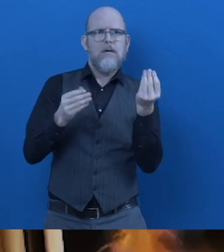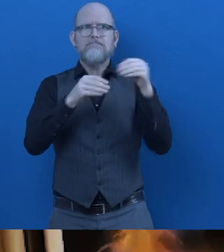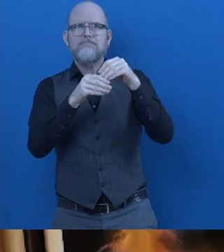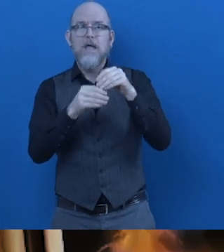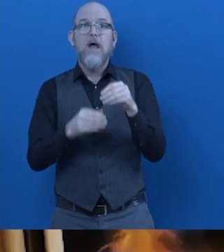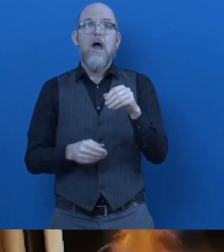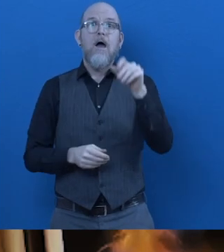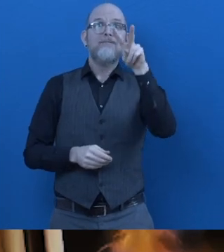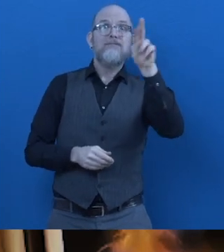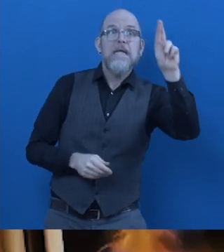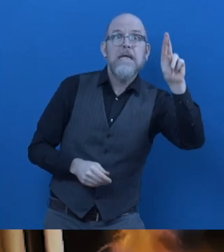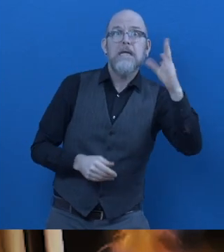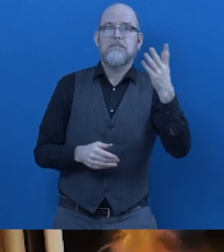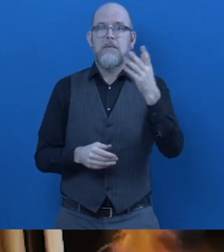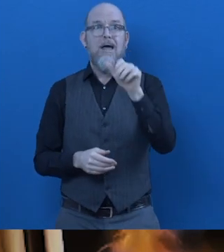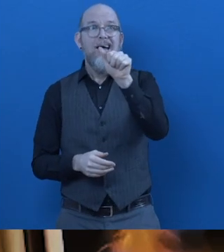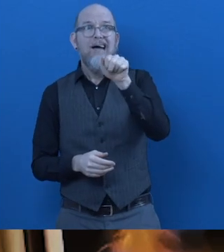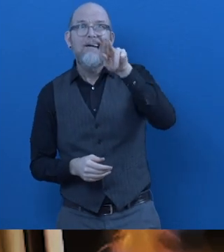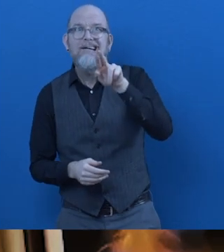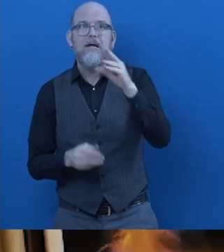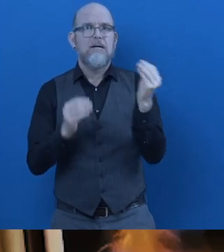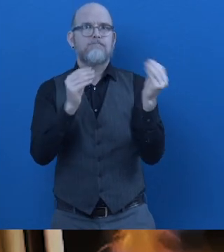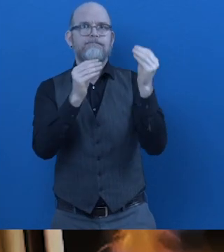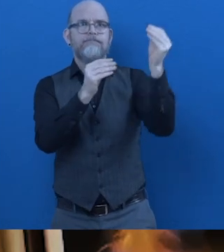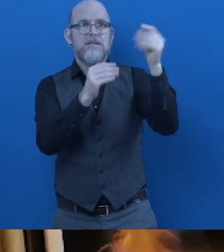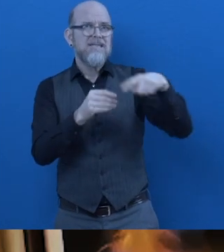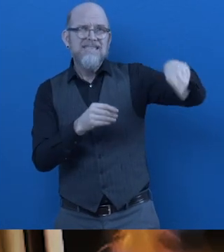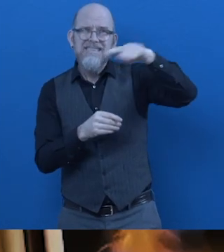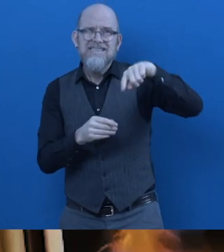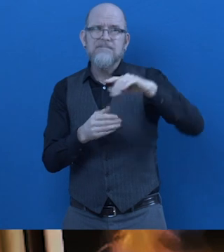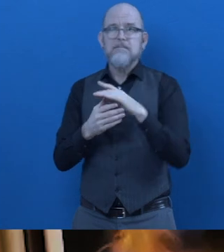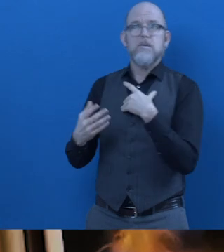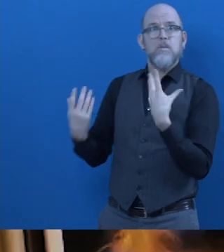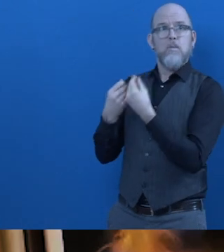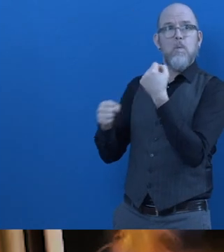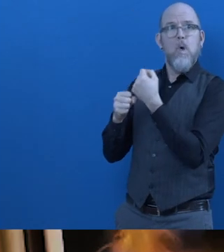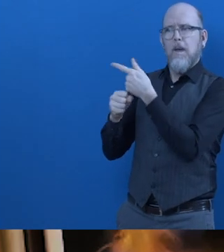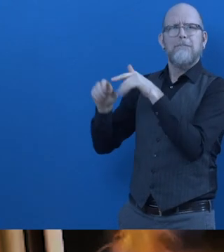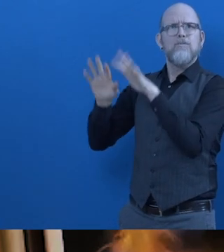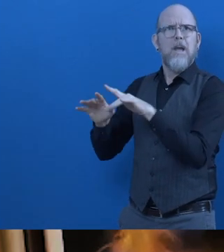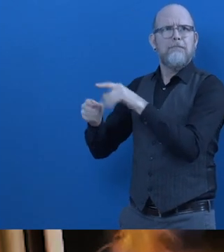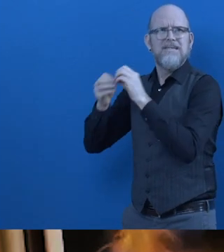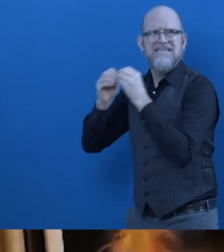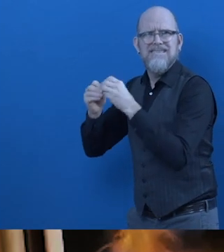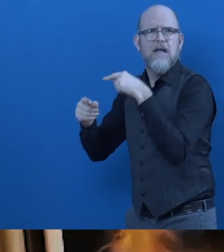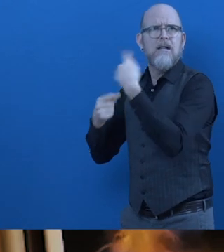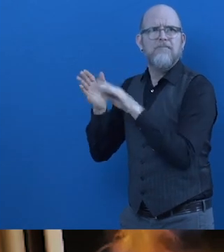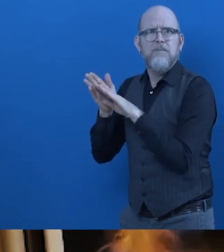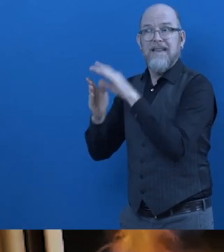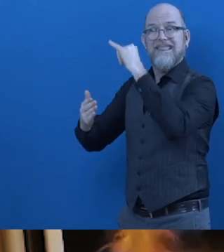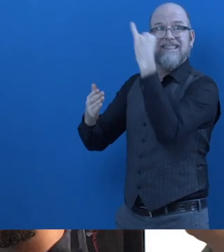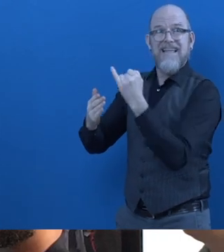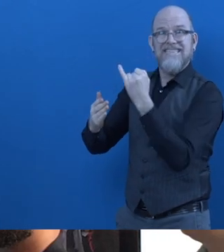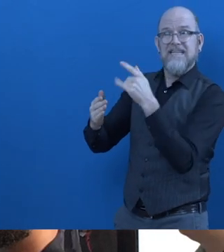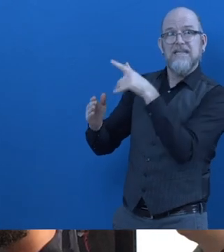VR, virtual reality, and augmented reality, AR. And we work with the actual developers and designers of these tools to make the next